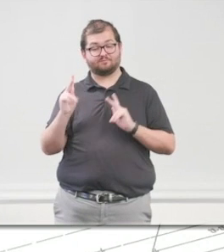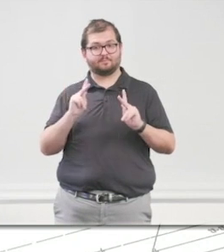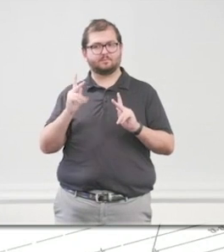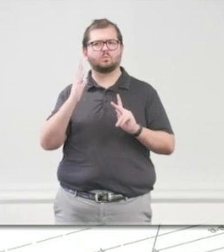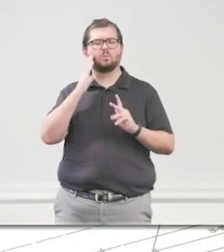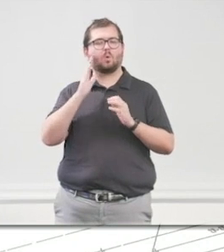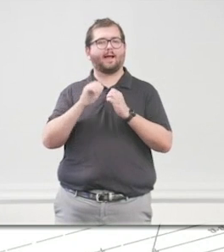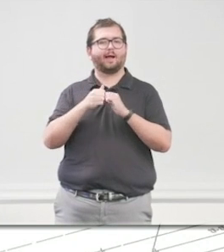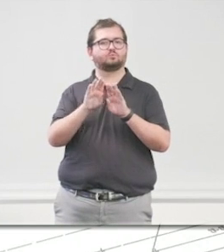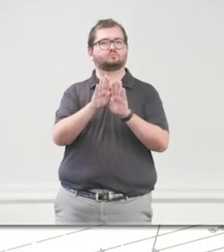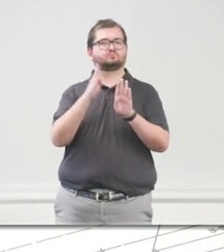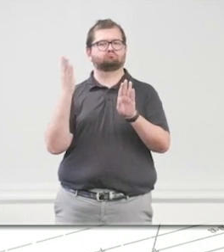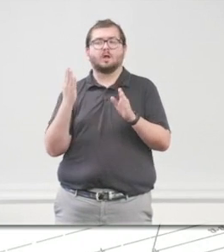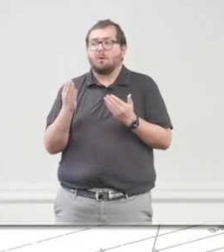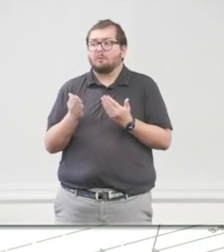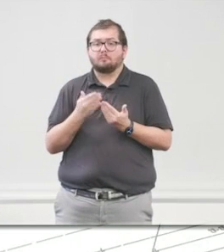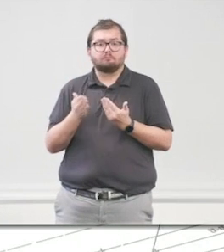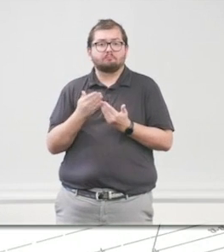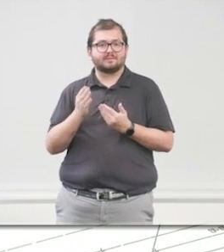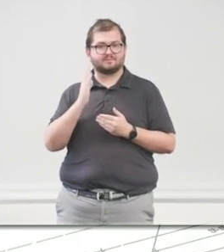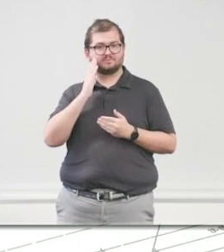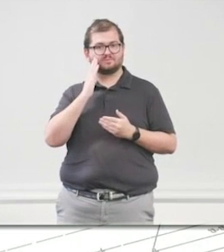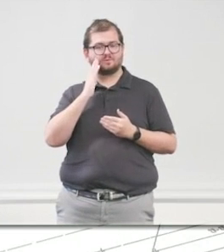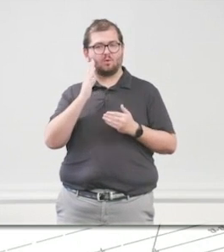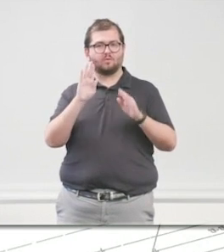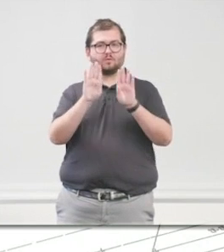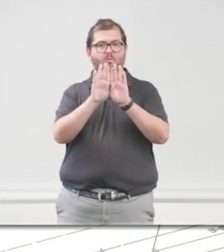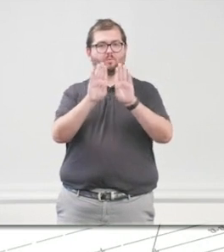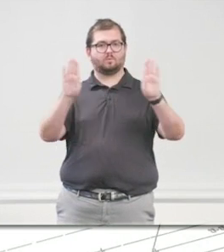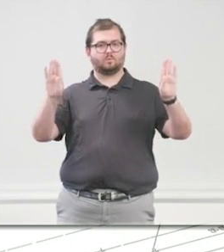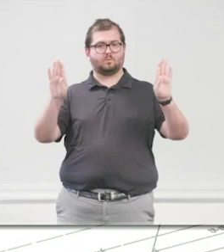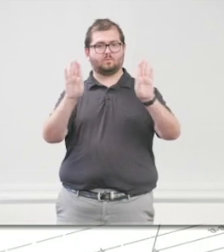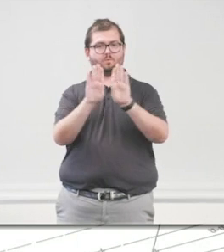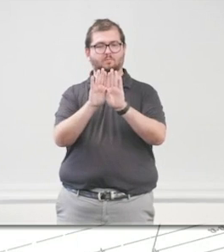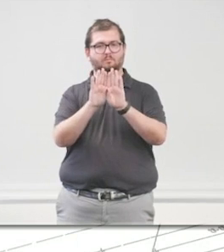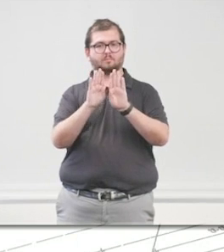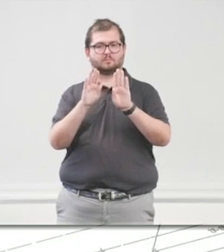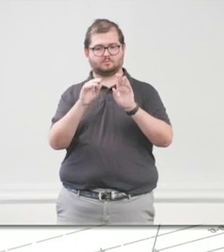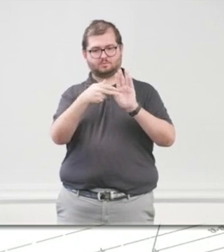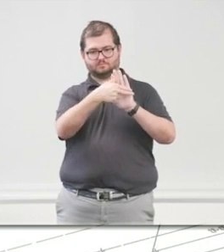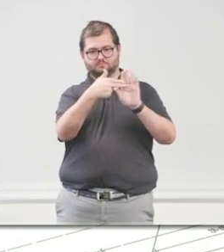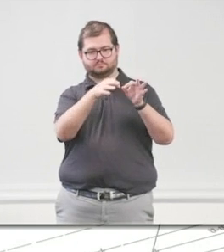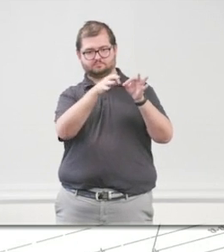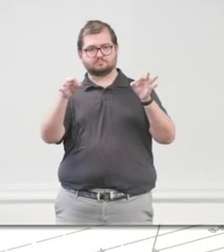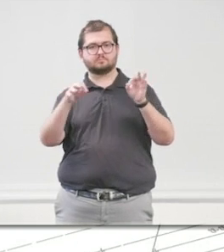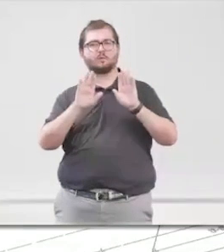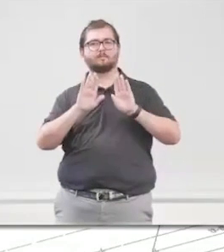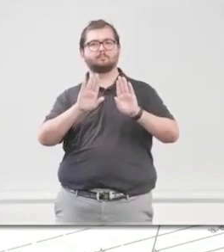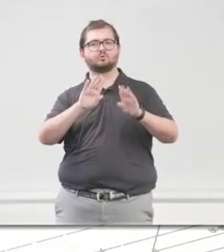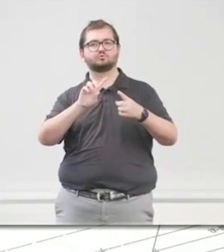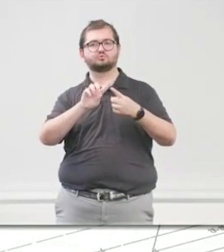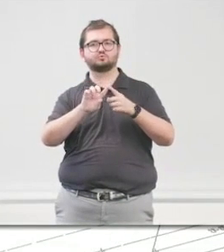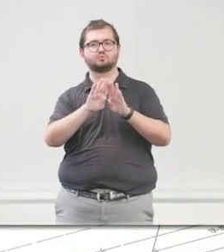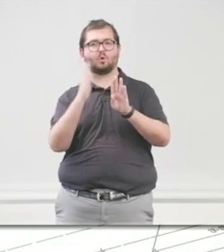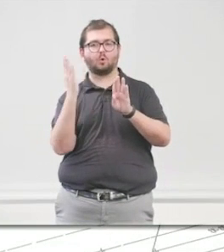It's easy to do if you ever look at sliding doors to say push to open. Most people never even know that. So, you have to train